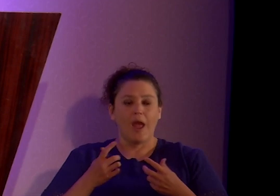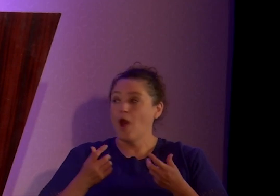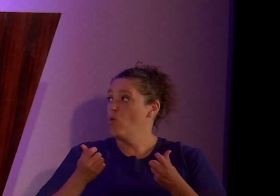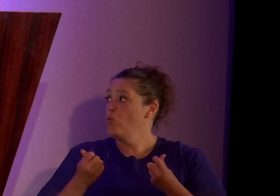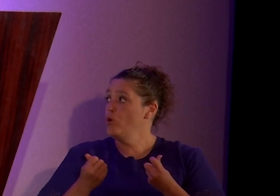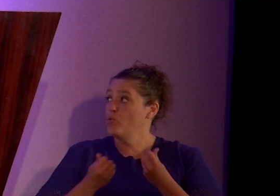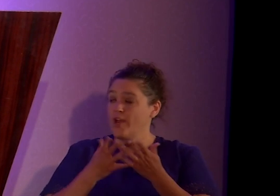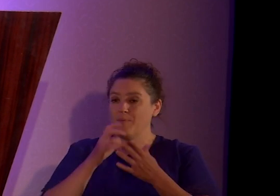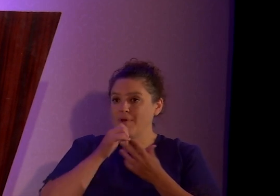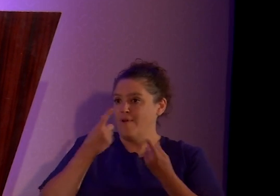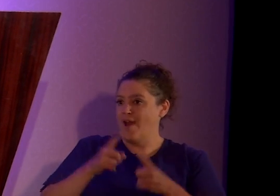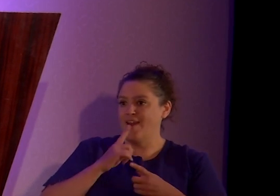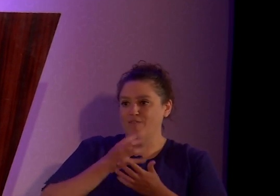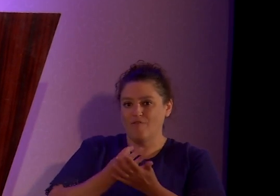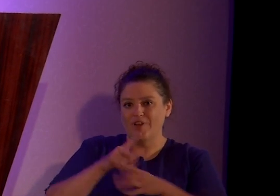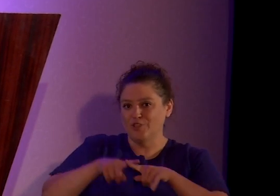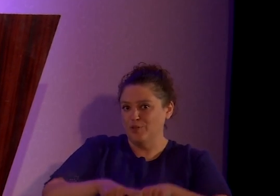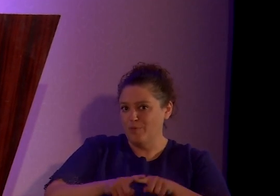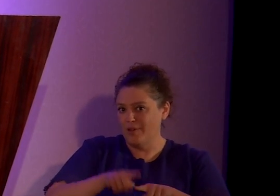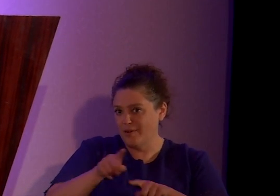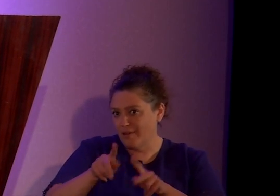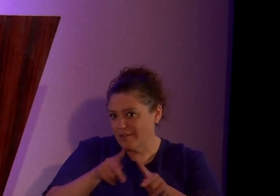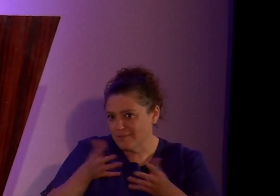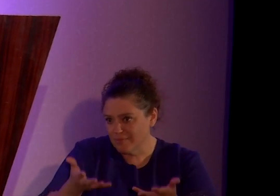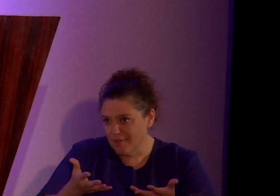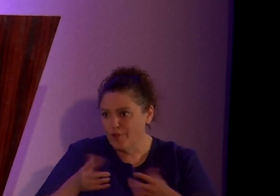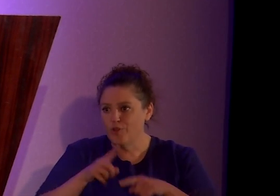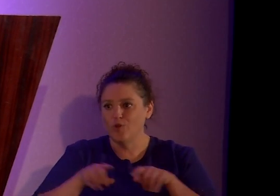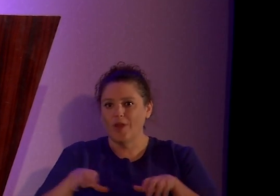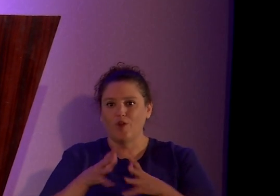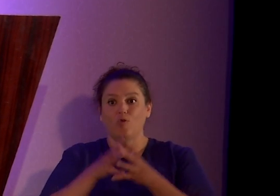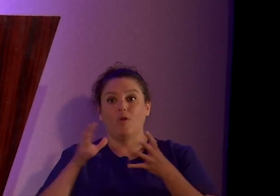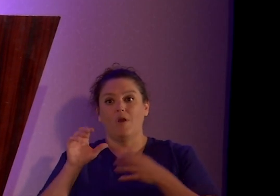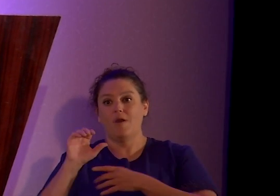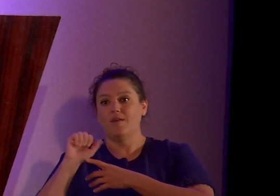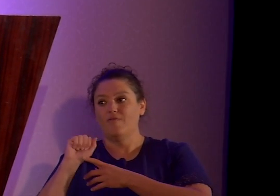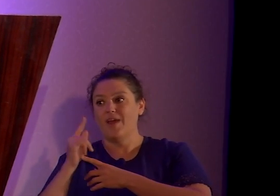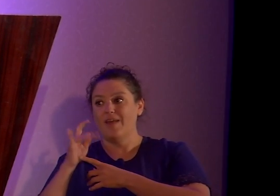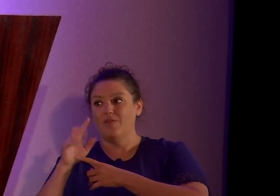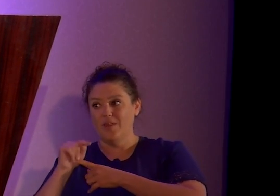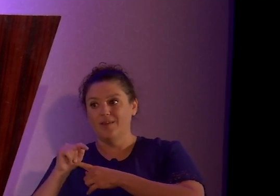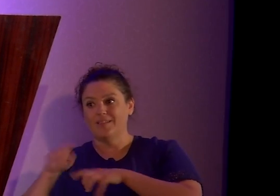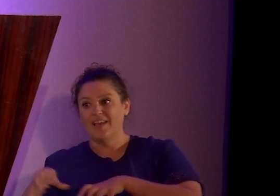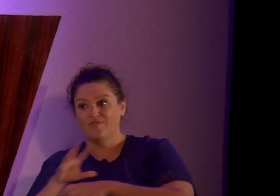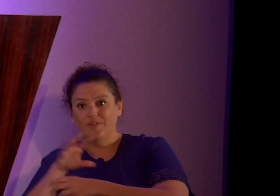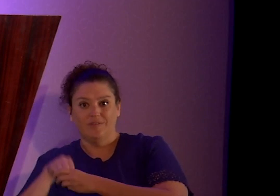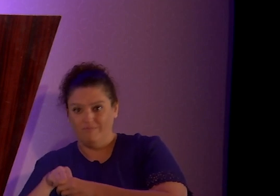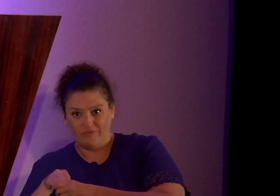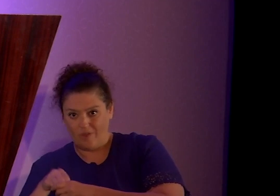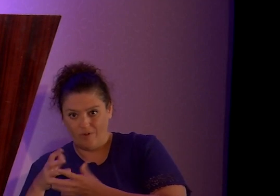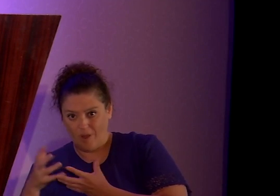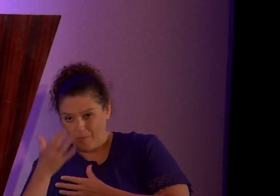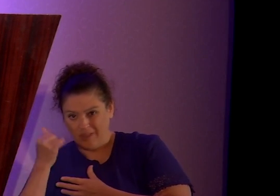which means you may not be able to do much atheist activism at all if you're financially dependent,